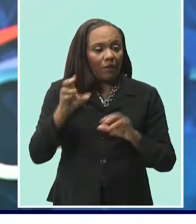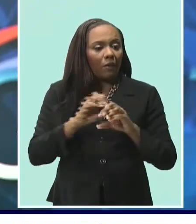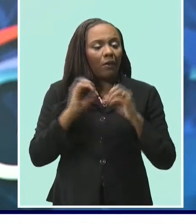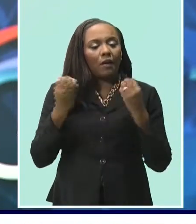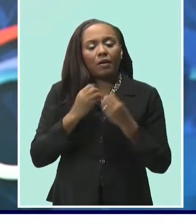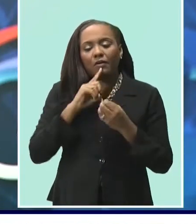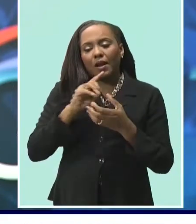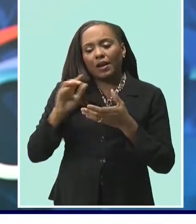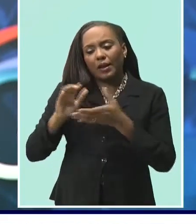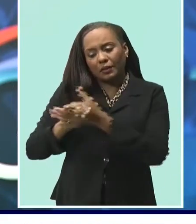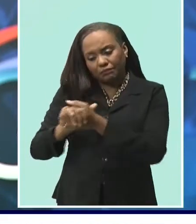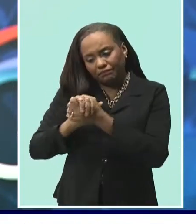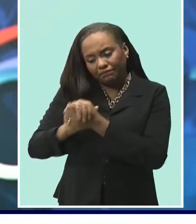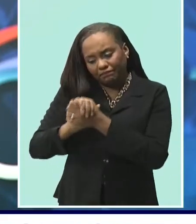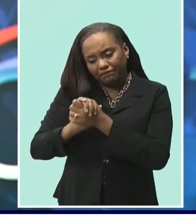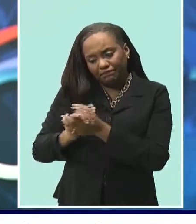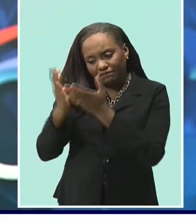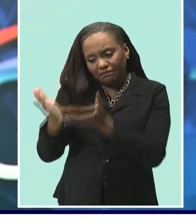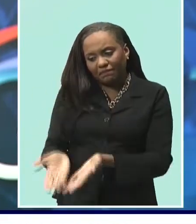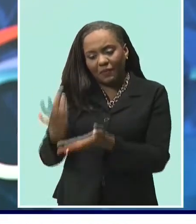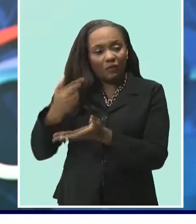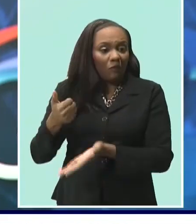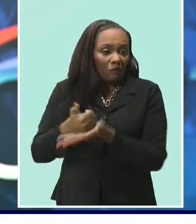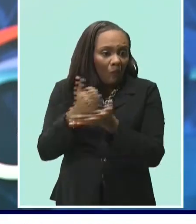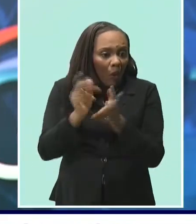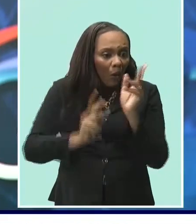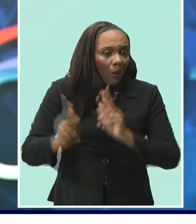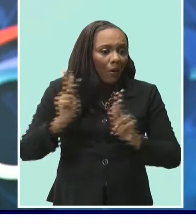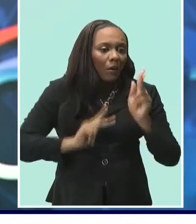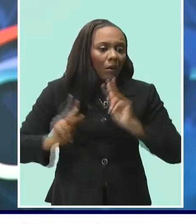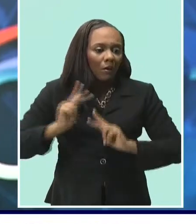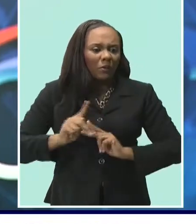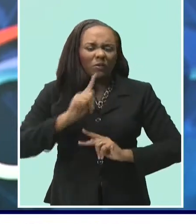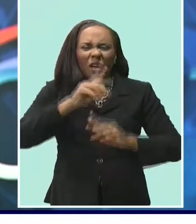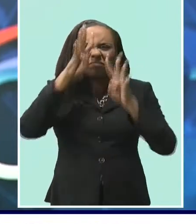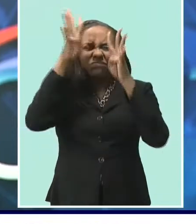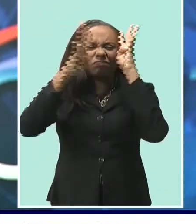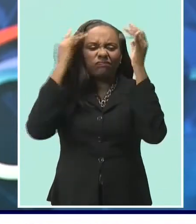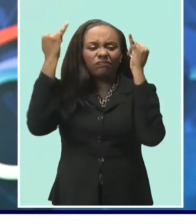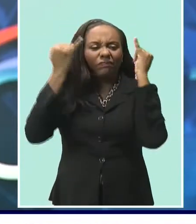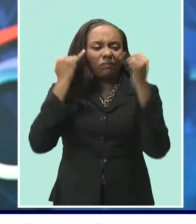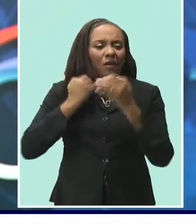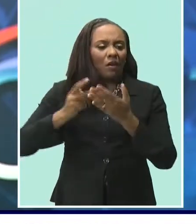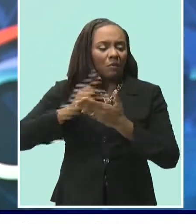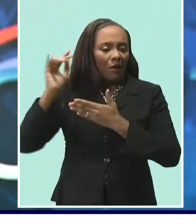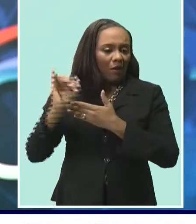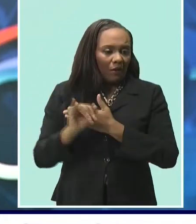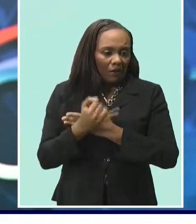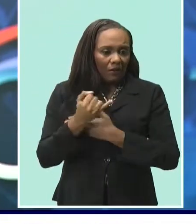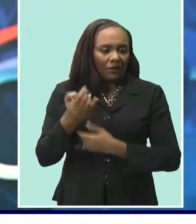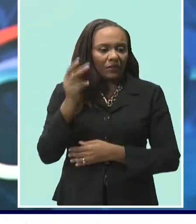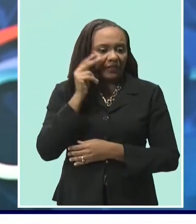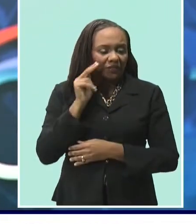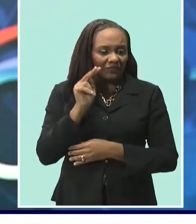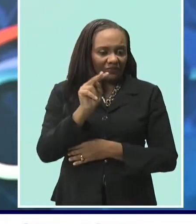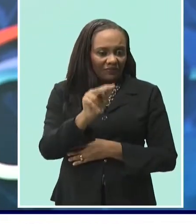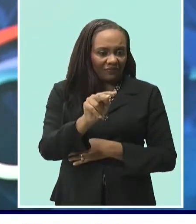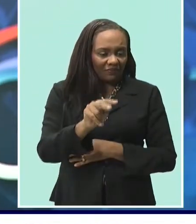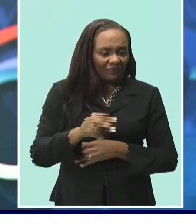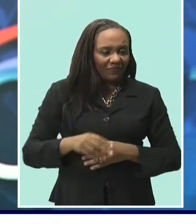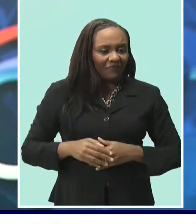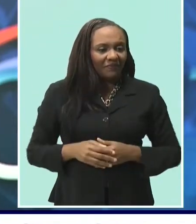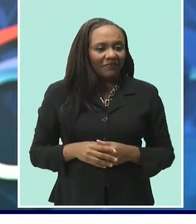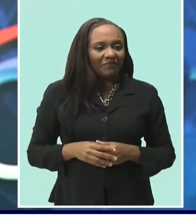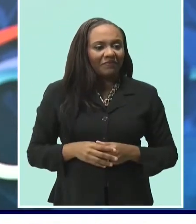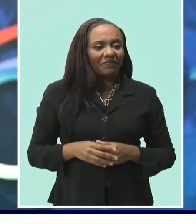Organization who has commended the local fisher folk for their originality and initiative in conceptualizing the project.